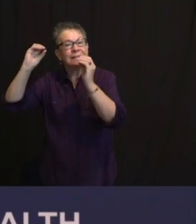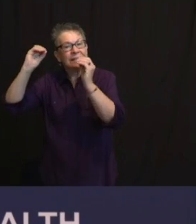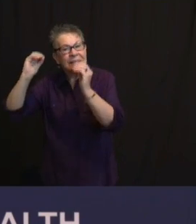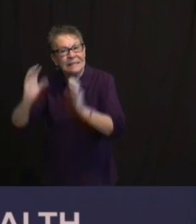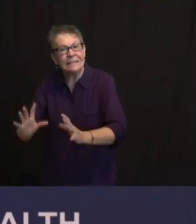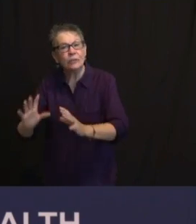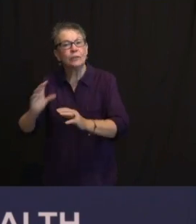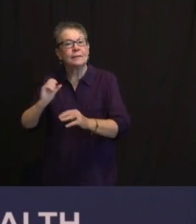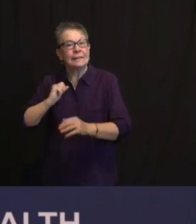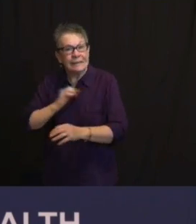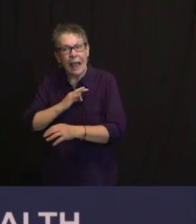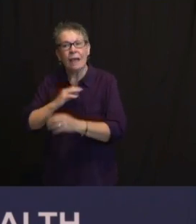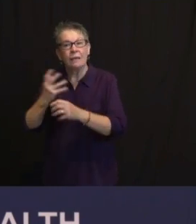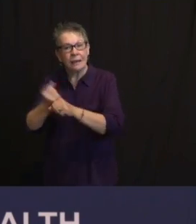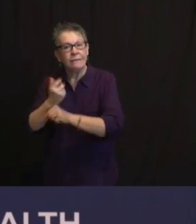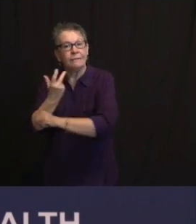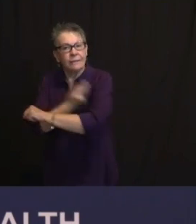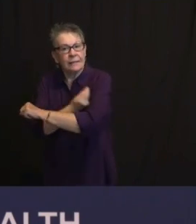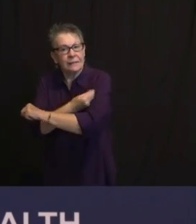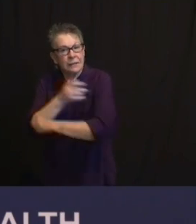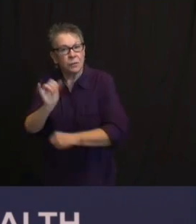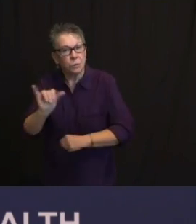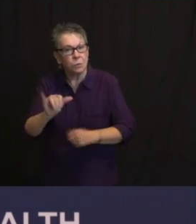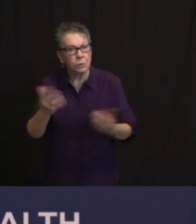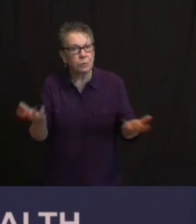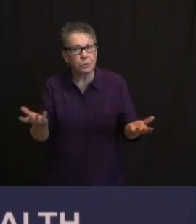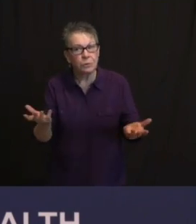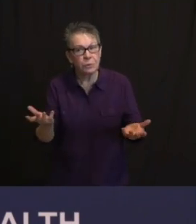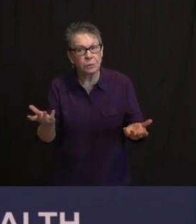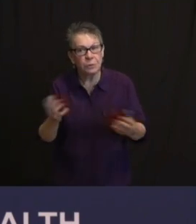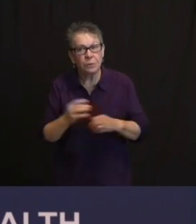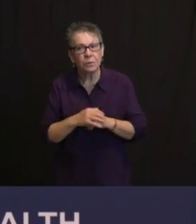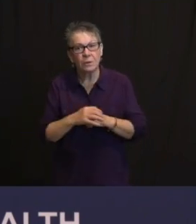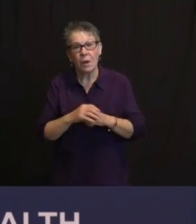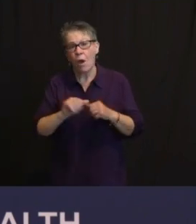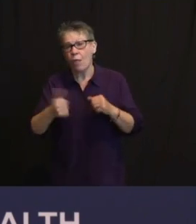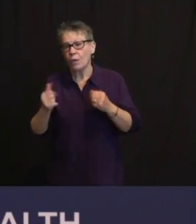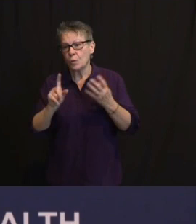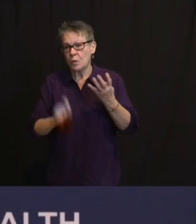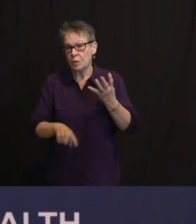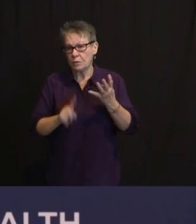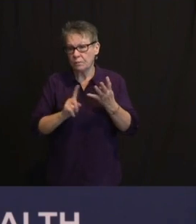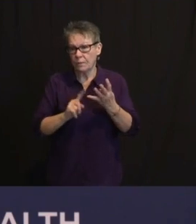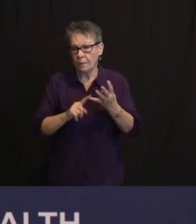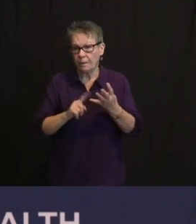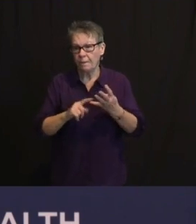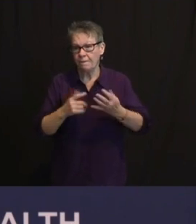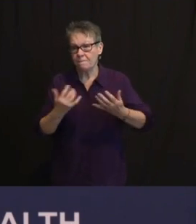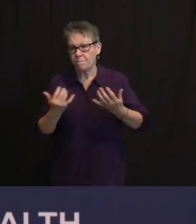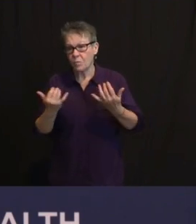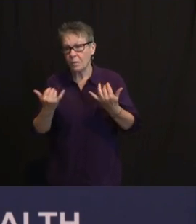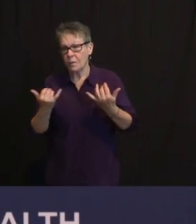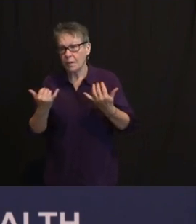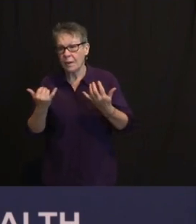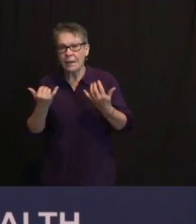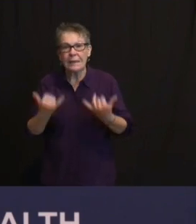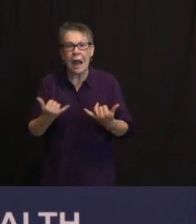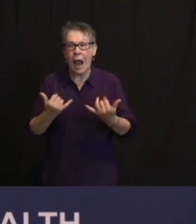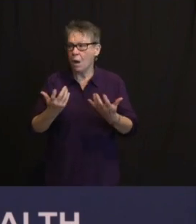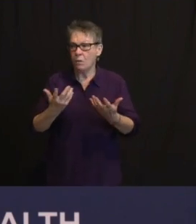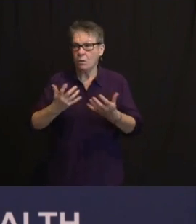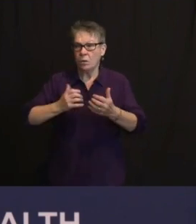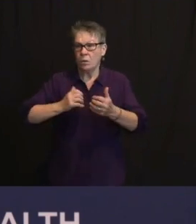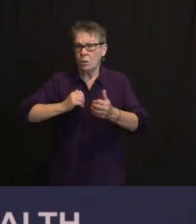ABOUT THIS IDEA THAT WE'RE NOW ESSENTIALLY IN A RACE BETWEEN THE VACCINATIONS AND THE VARIANTS. MAYBE